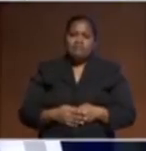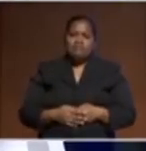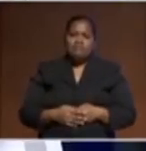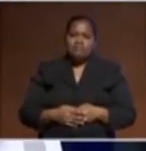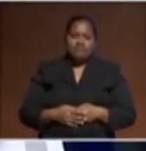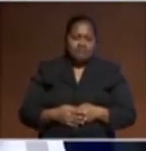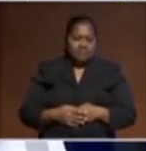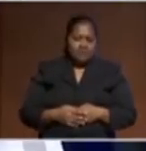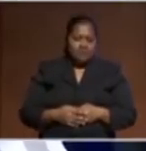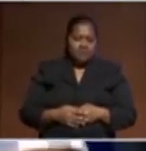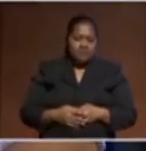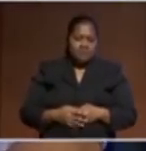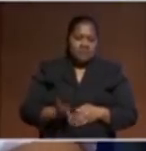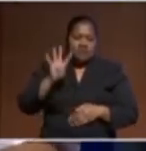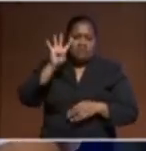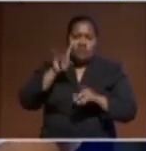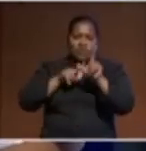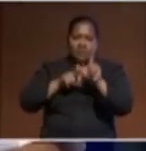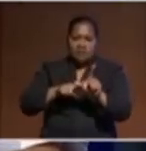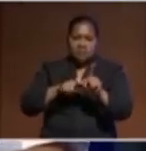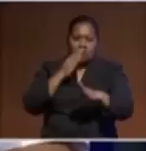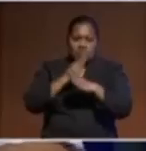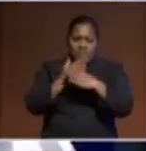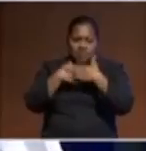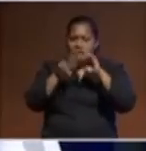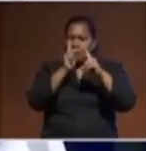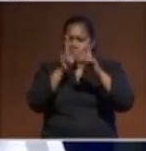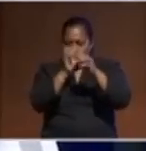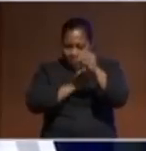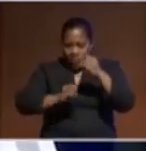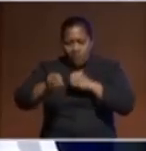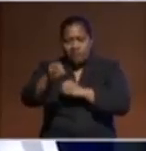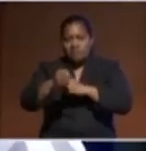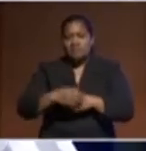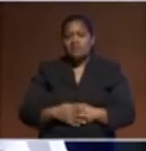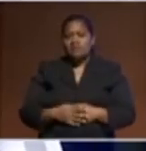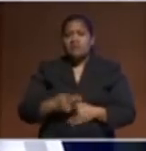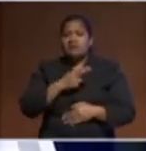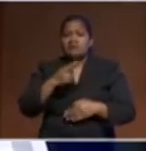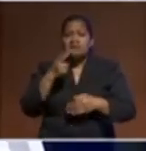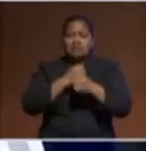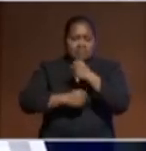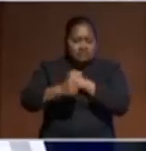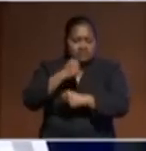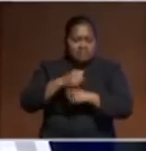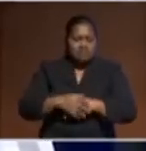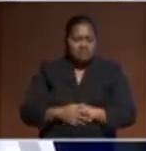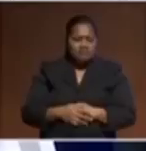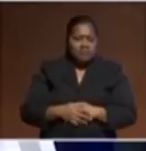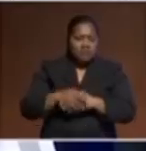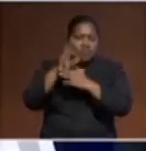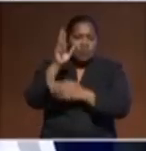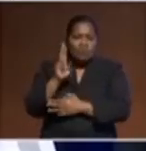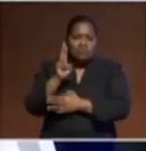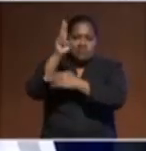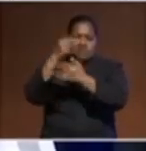the road, I ran for political office again. And became what is called the HUD-Large representative in Congress.